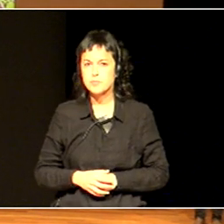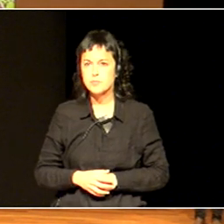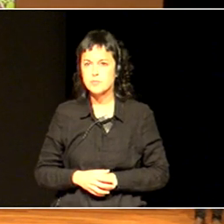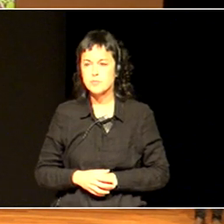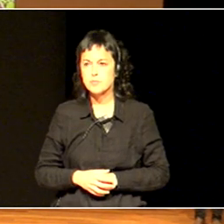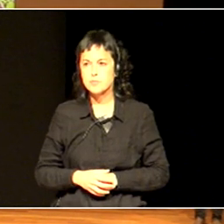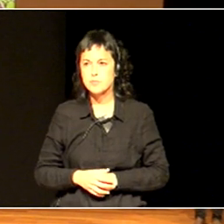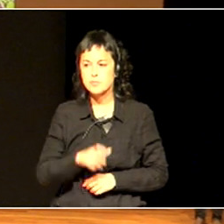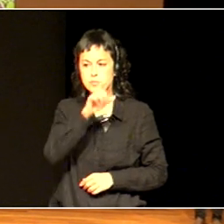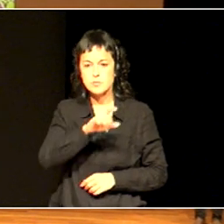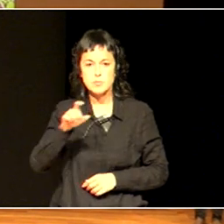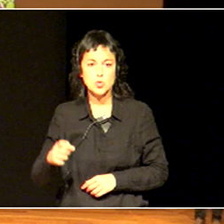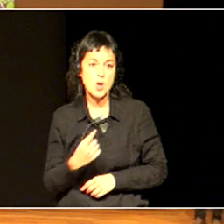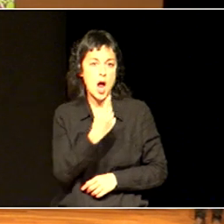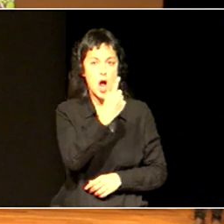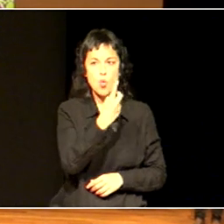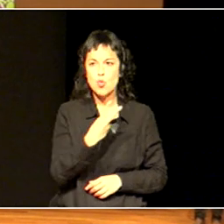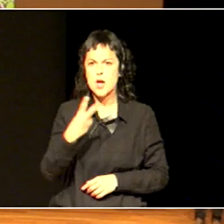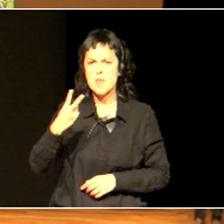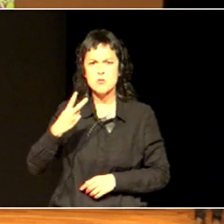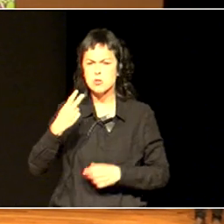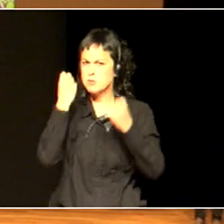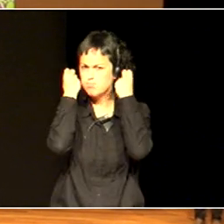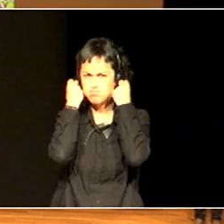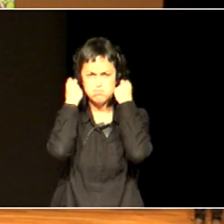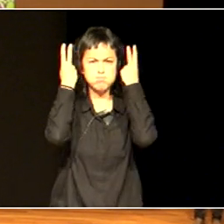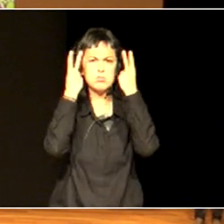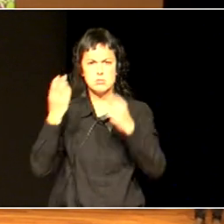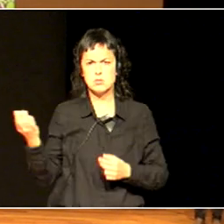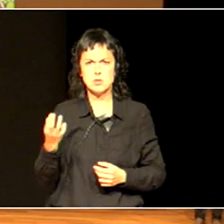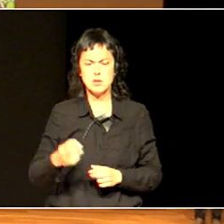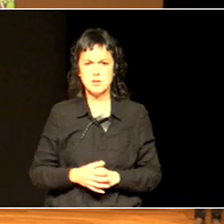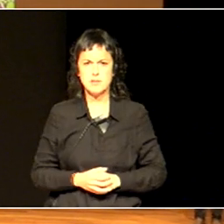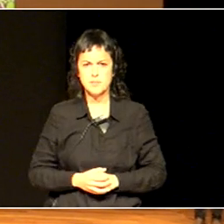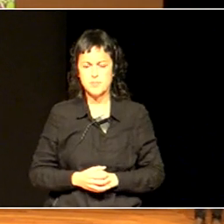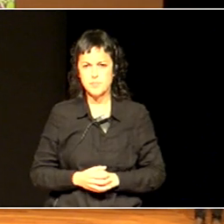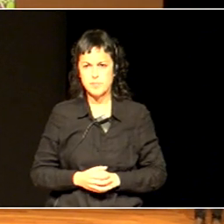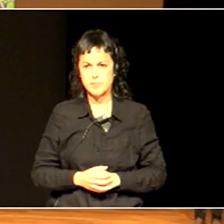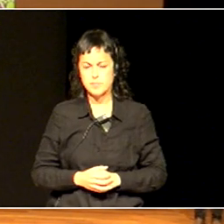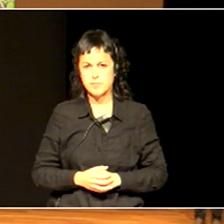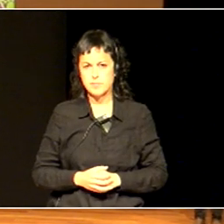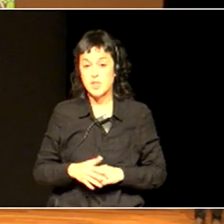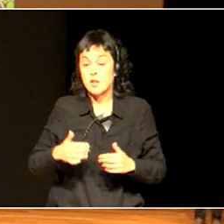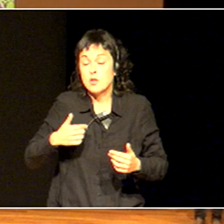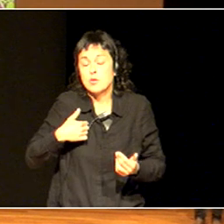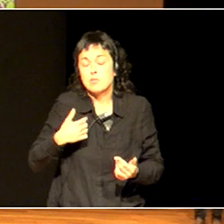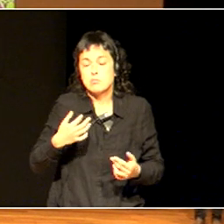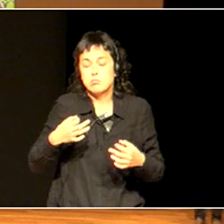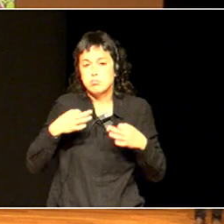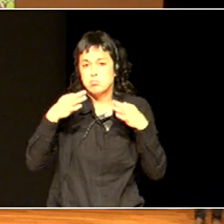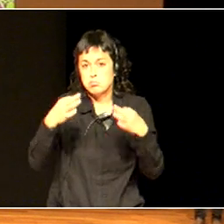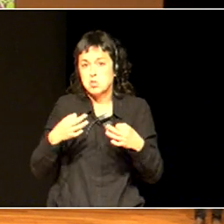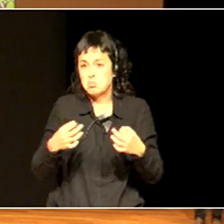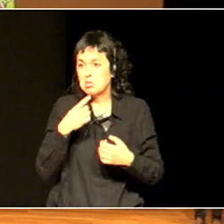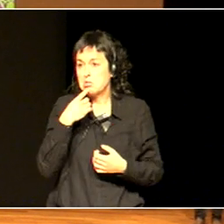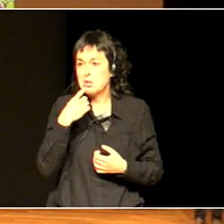She meant me, I have, you know, I would always say what I thought needed to be done. And then my colleagues who all said they agreed